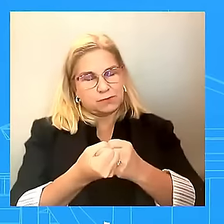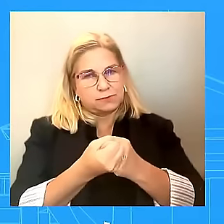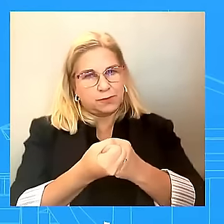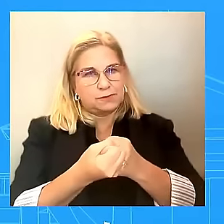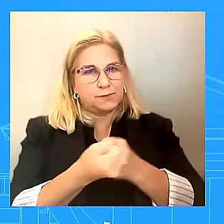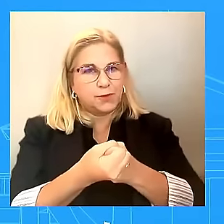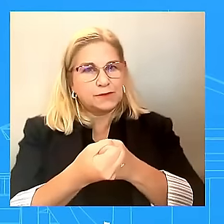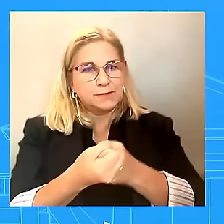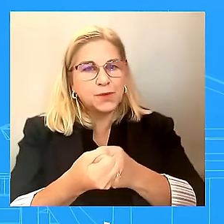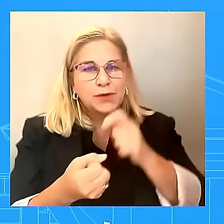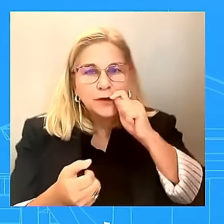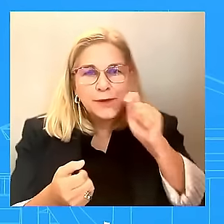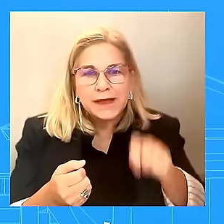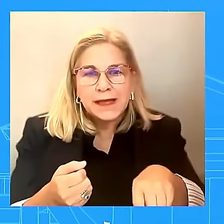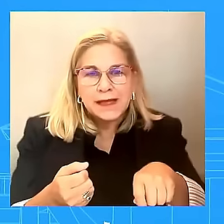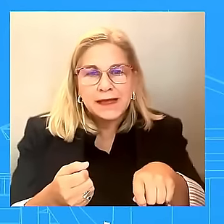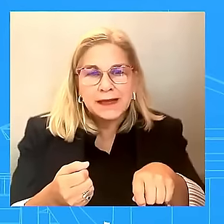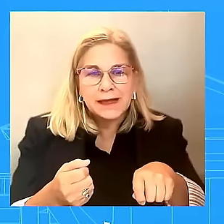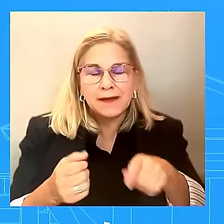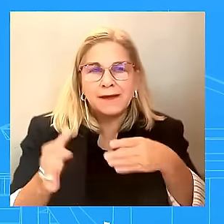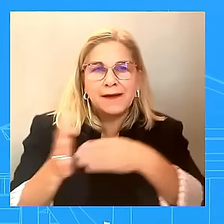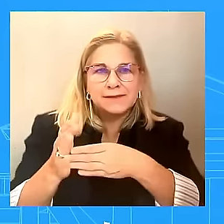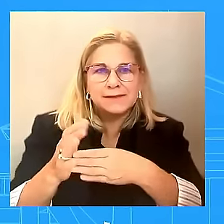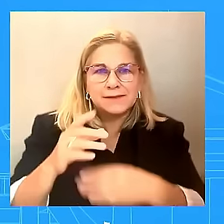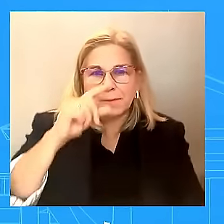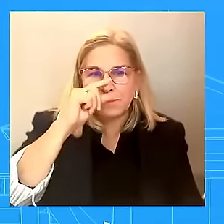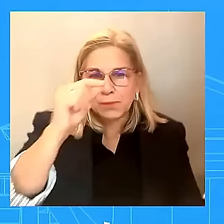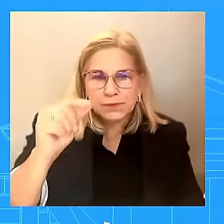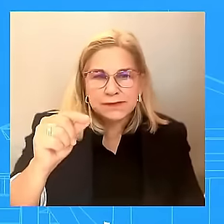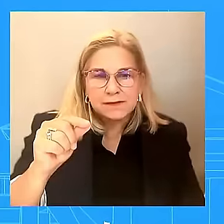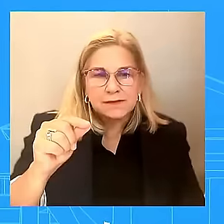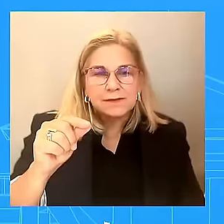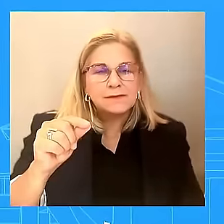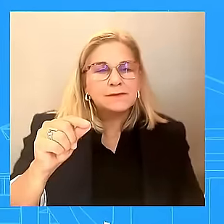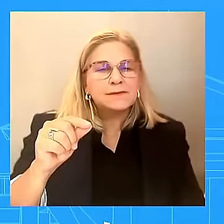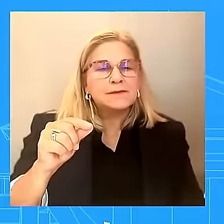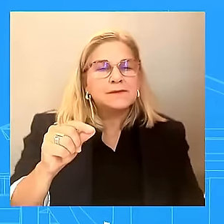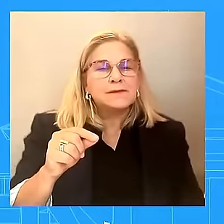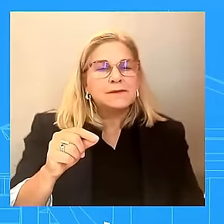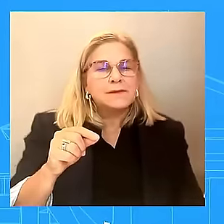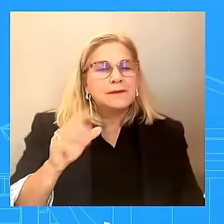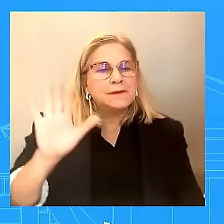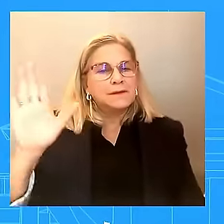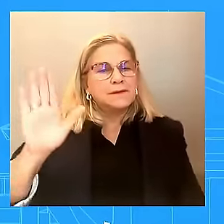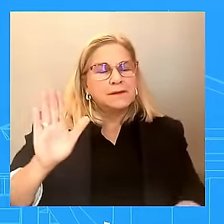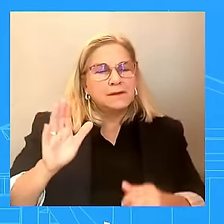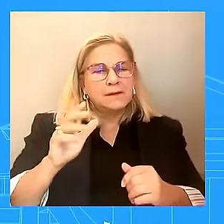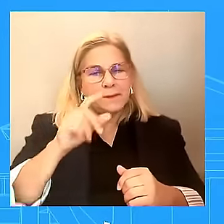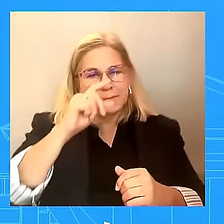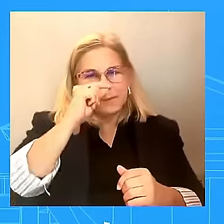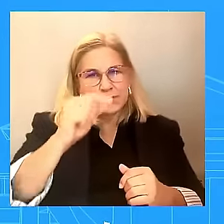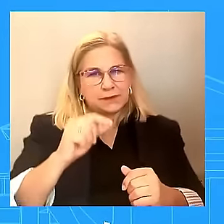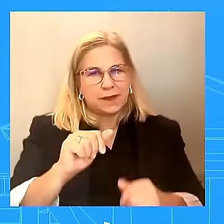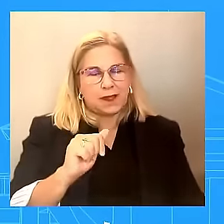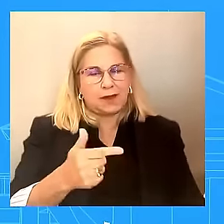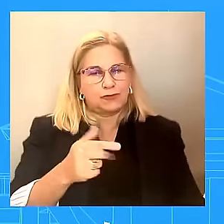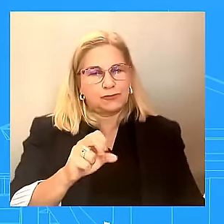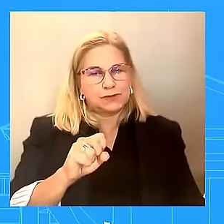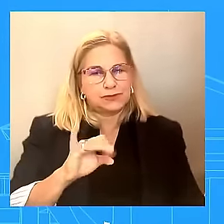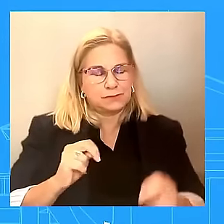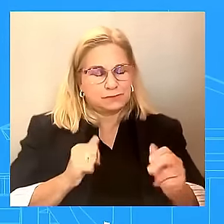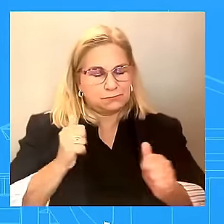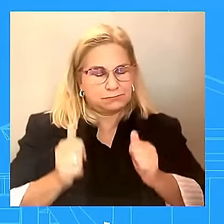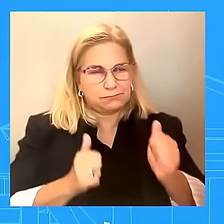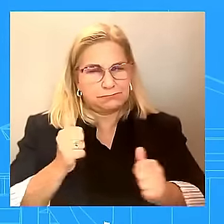into Ukraine. And so that is our commitment. That's what the President's focused on. I don't have anything else to add. Go ahead. On the